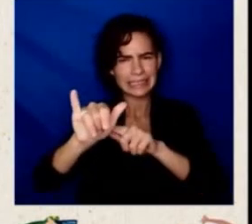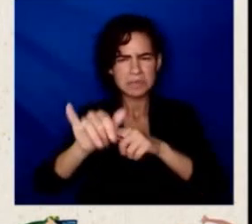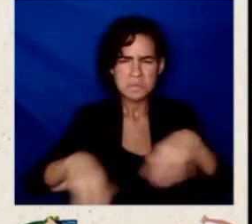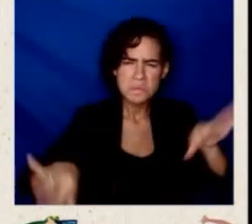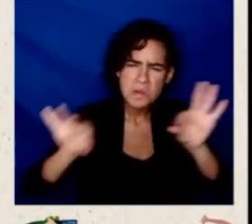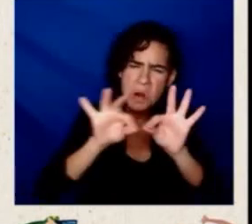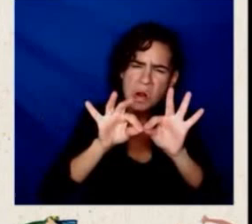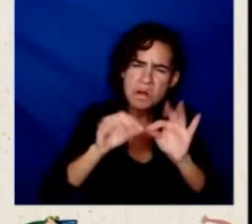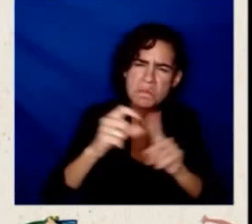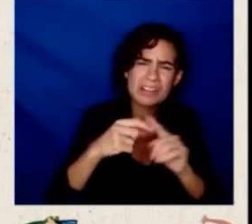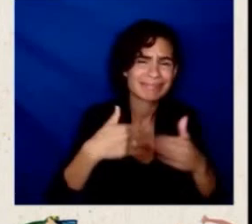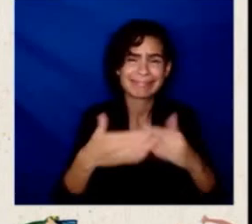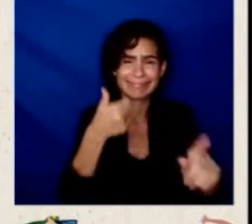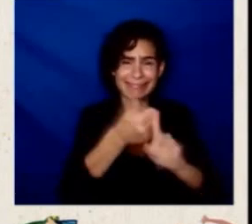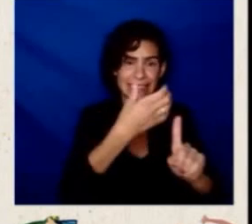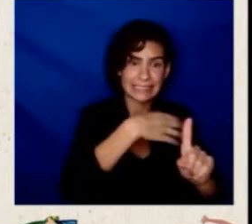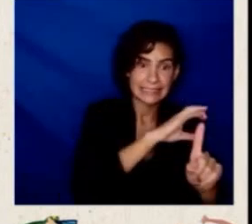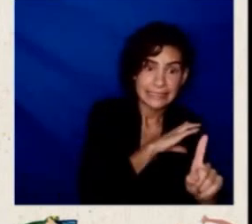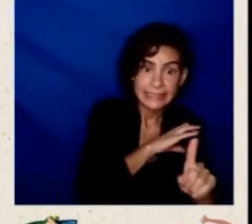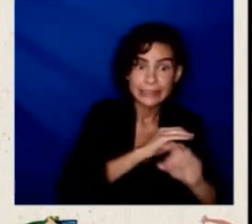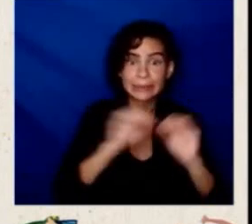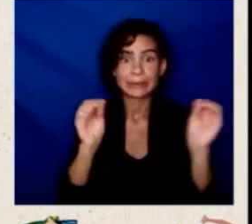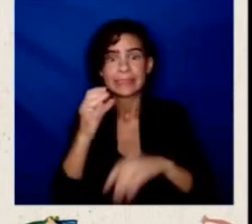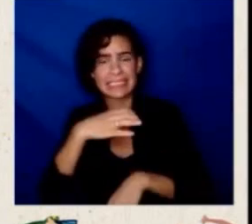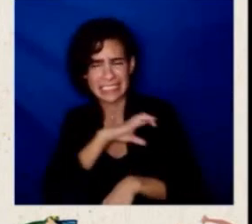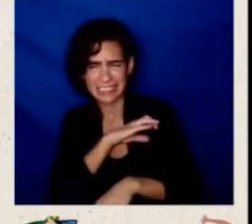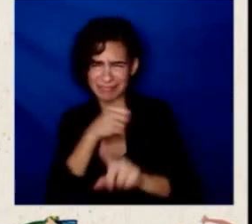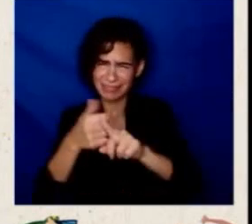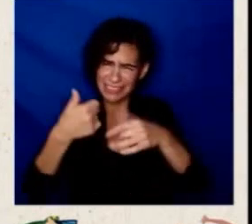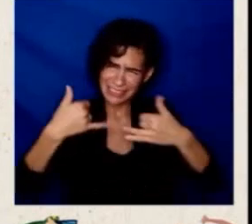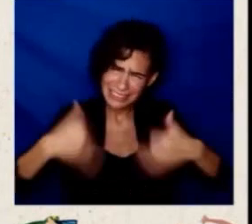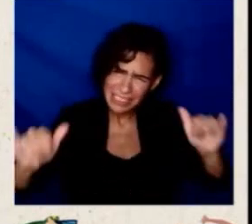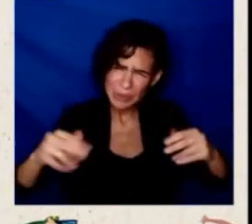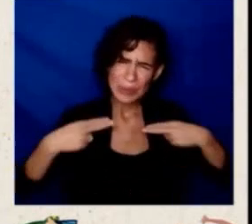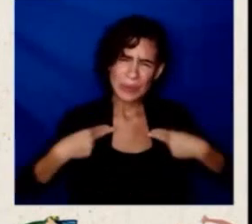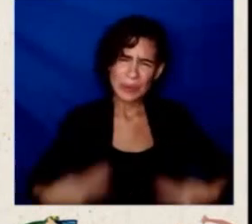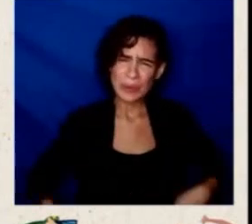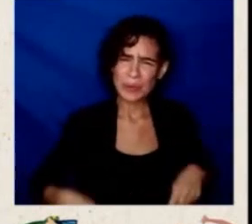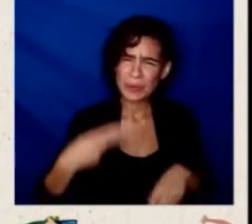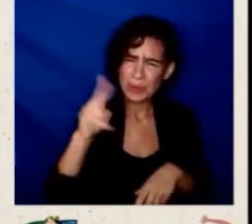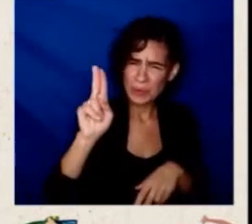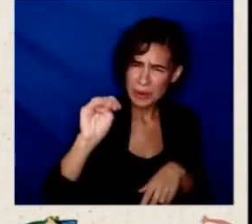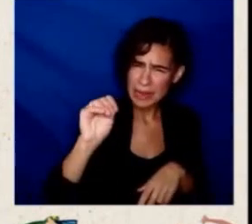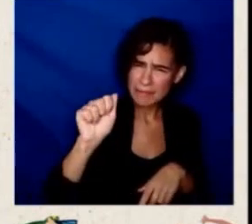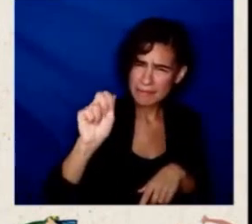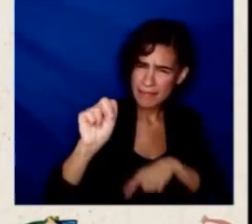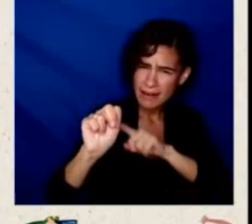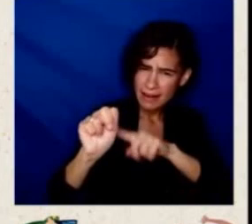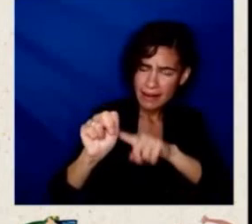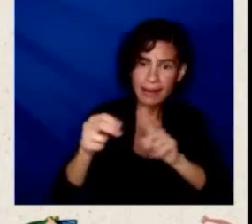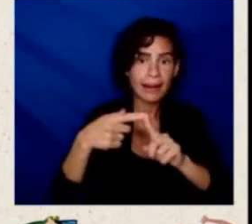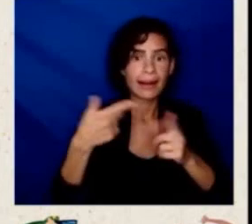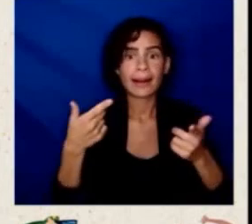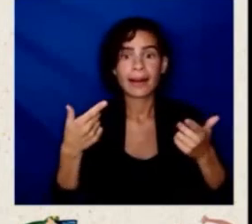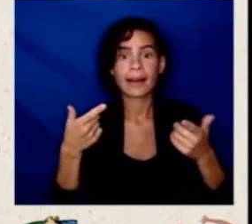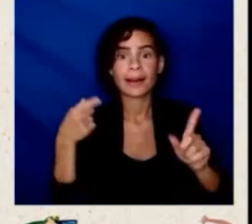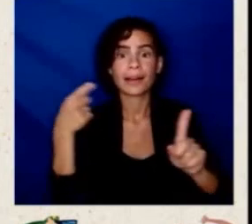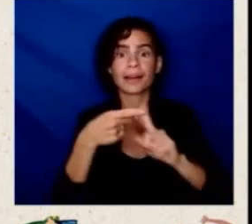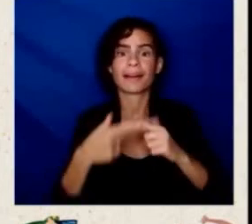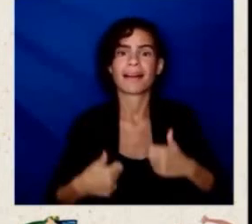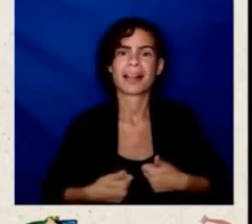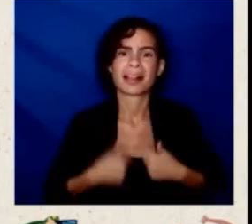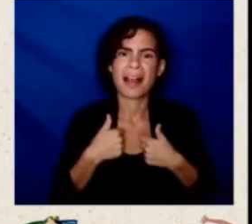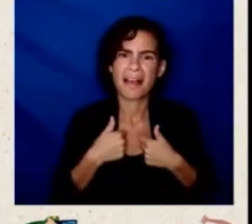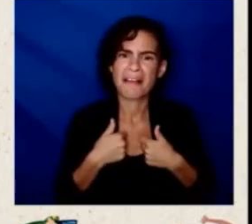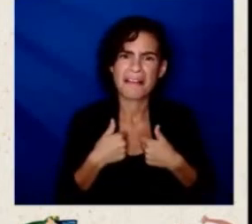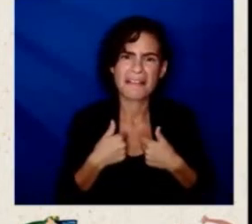the fragility of life, and how we can address both productively on behalf of an administration